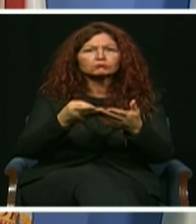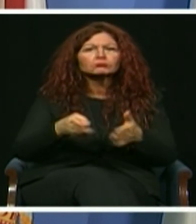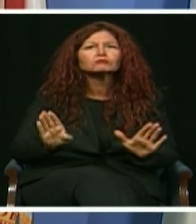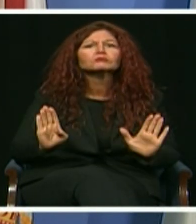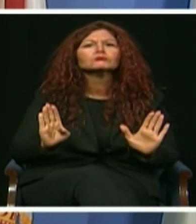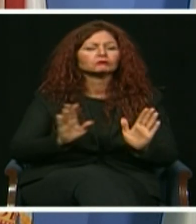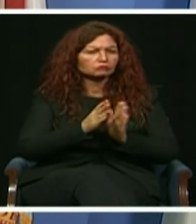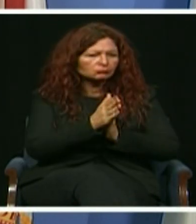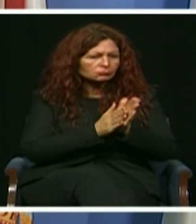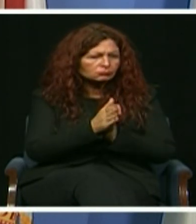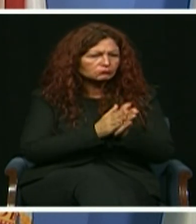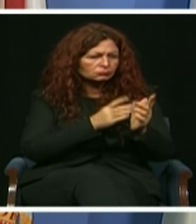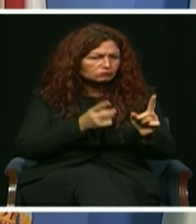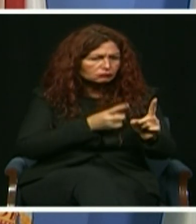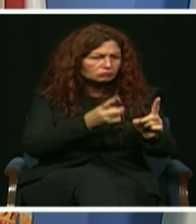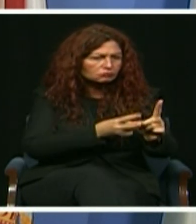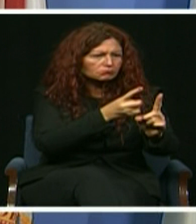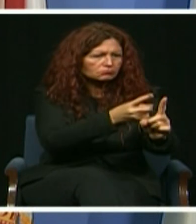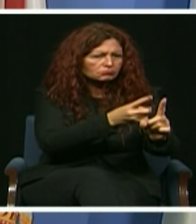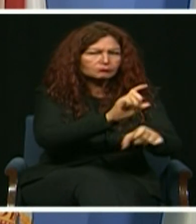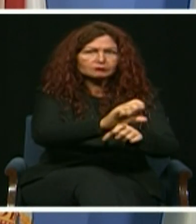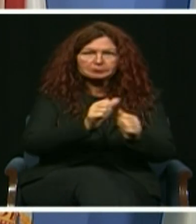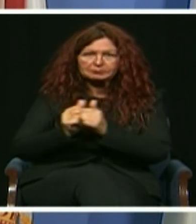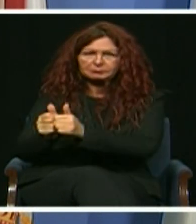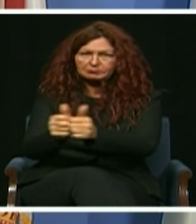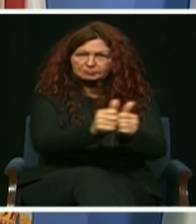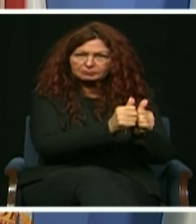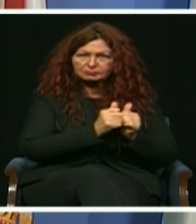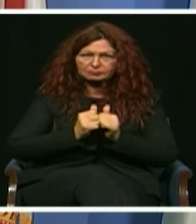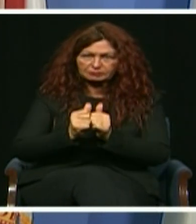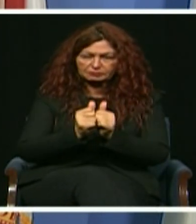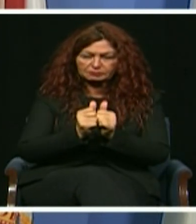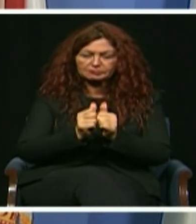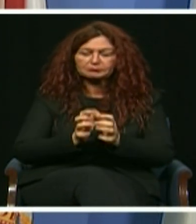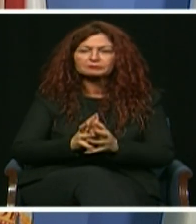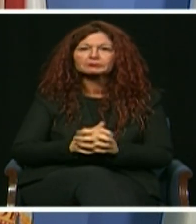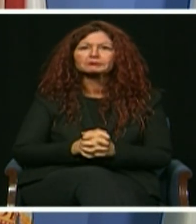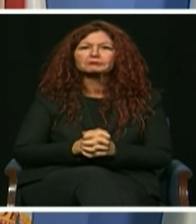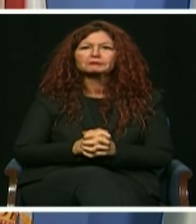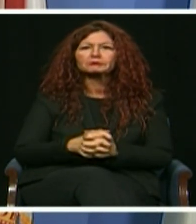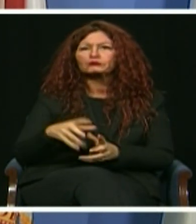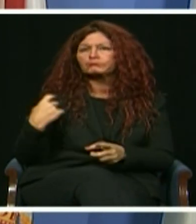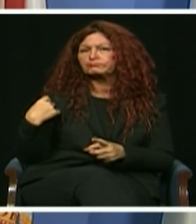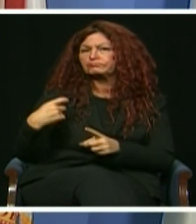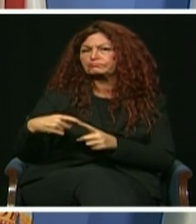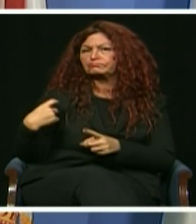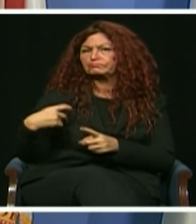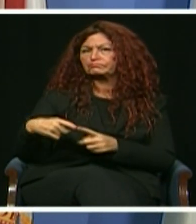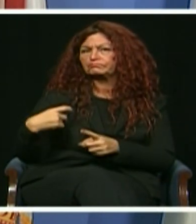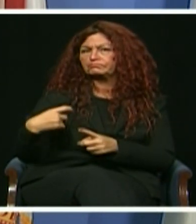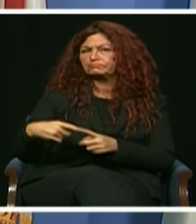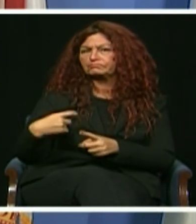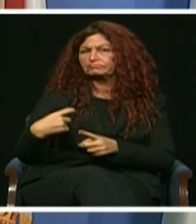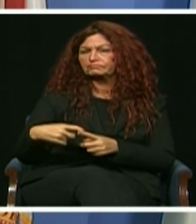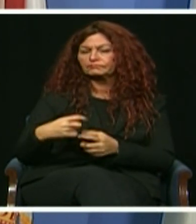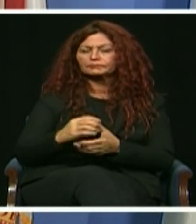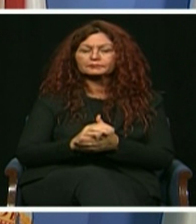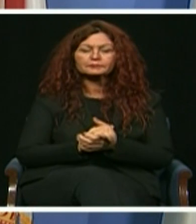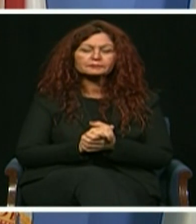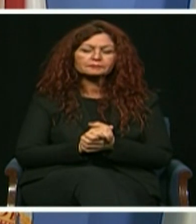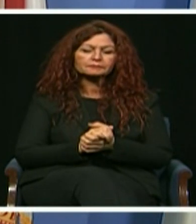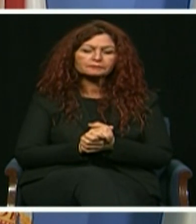spirit of collaboration. Gracias a todos ustedes por unirse hoy. Buen, recone, nese,